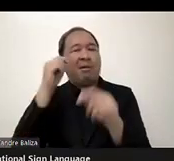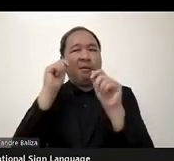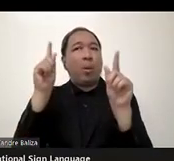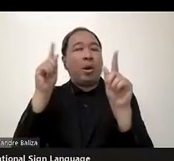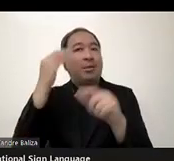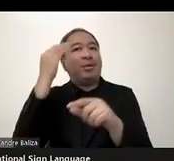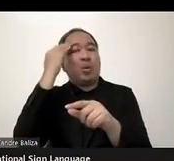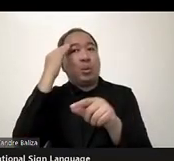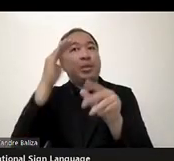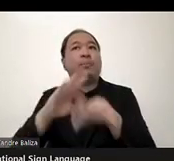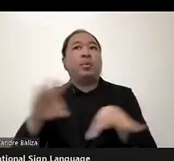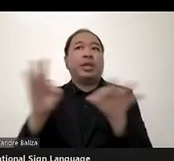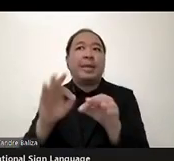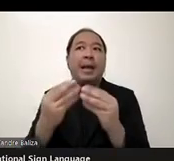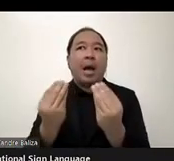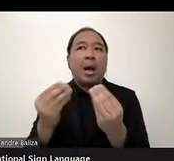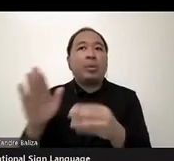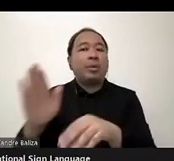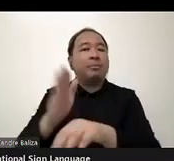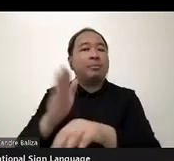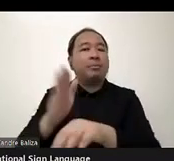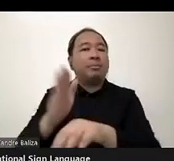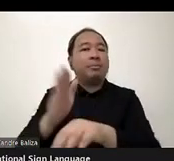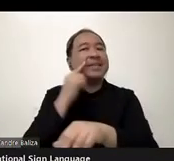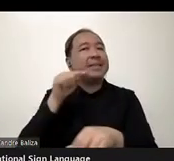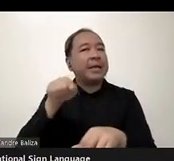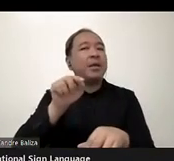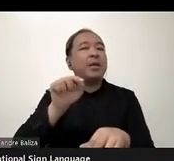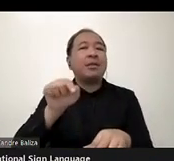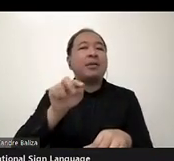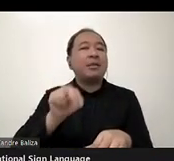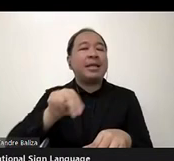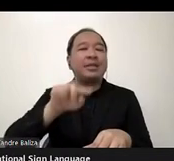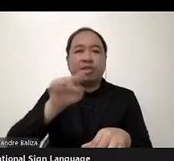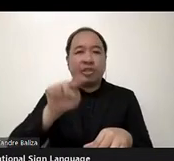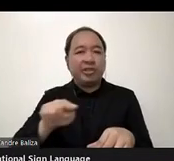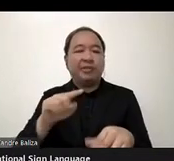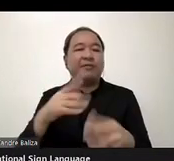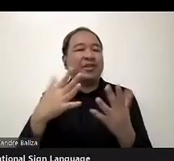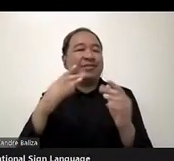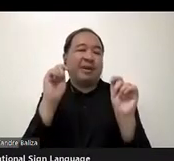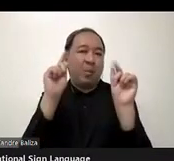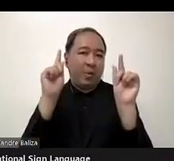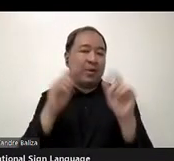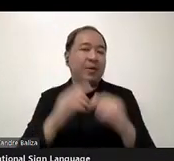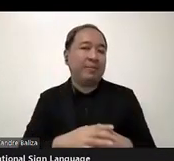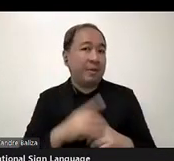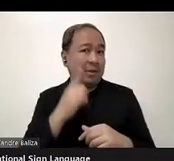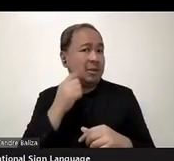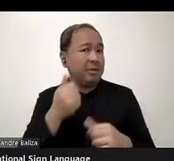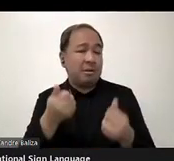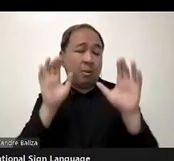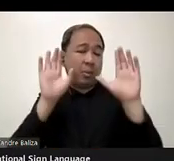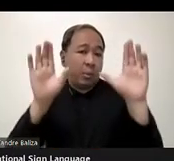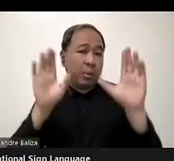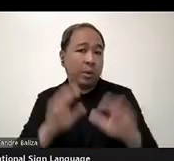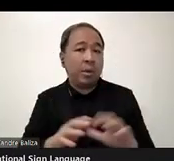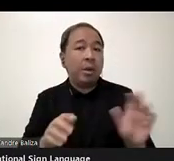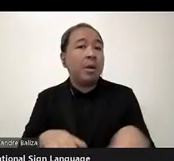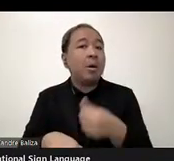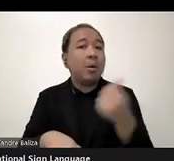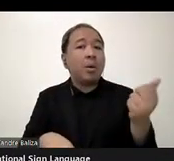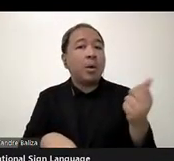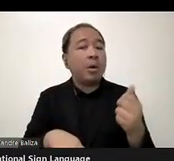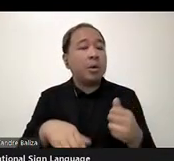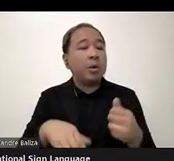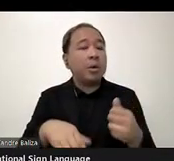that. So this is really great. We also have Yosunobo Ishii from Relay